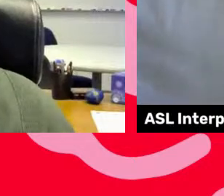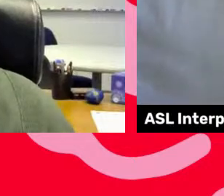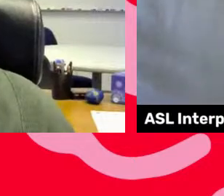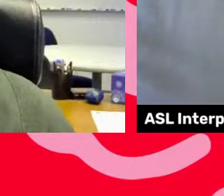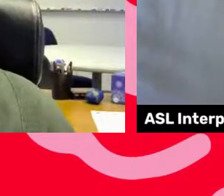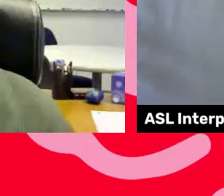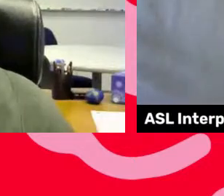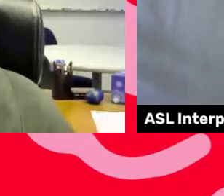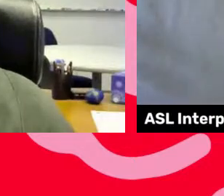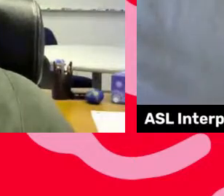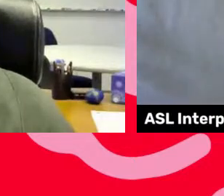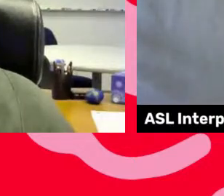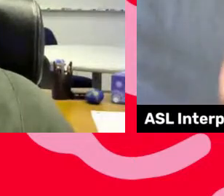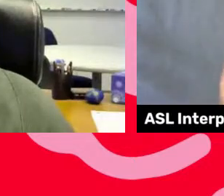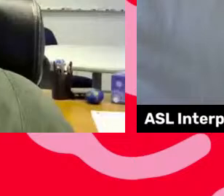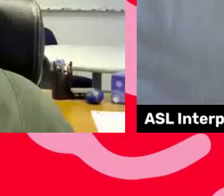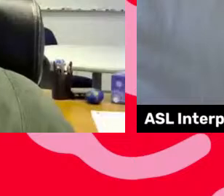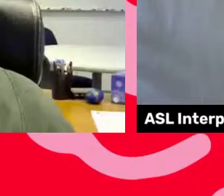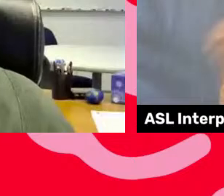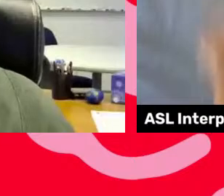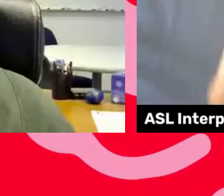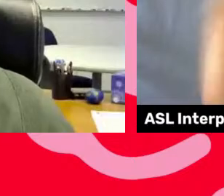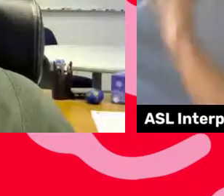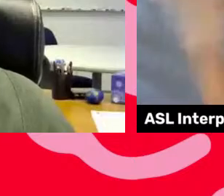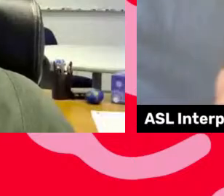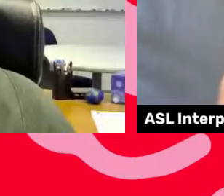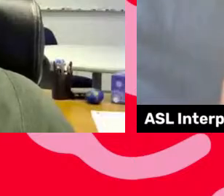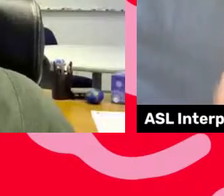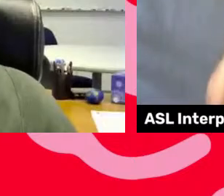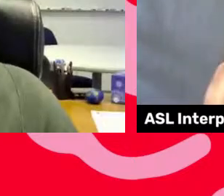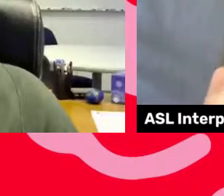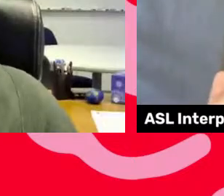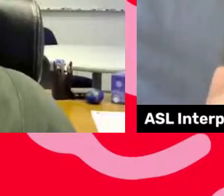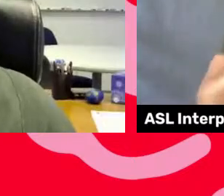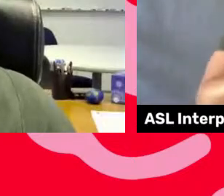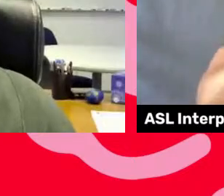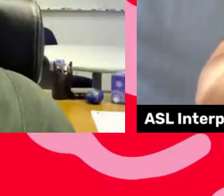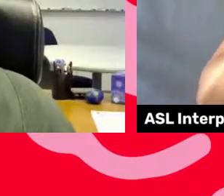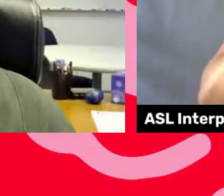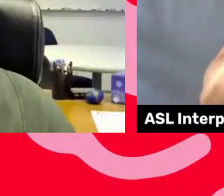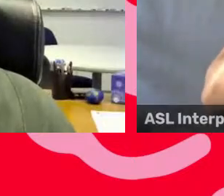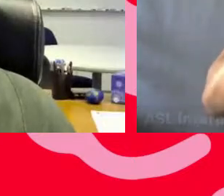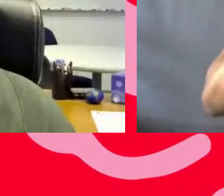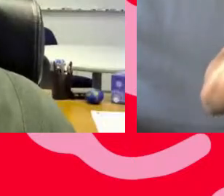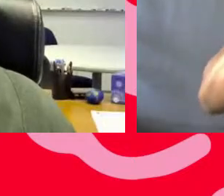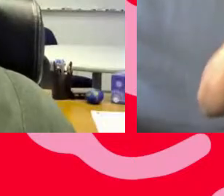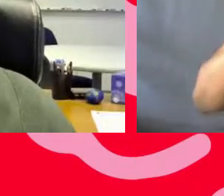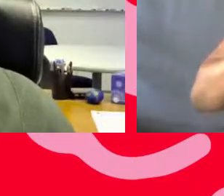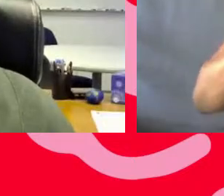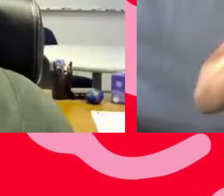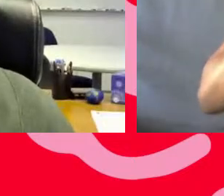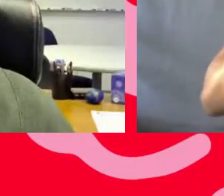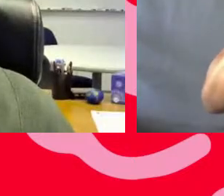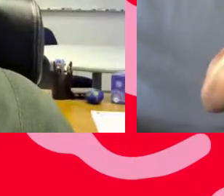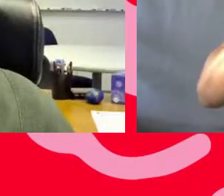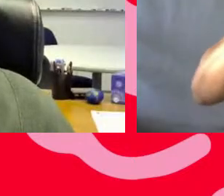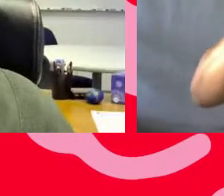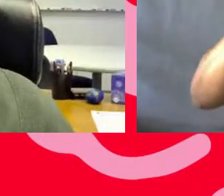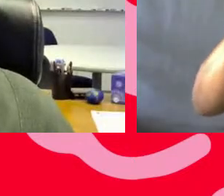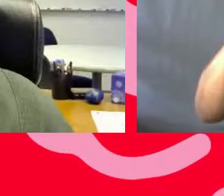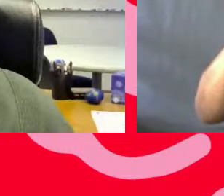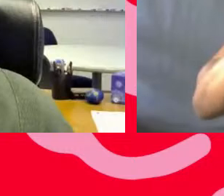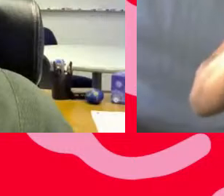during the festival, they will double it. Text Double Up to 44321 or go to